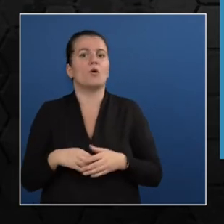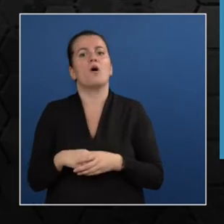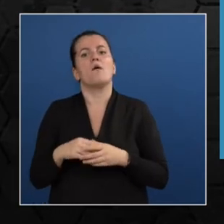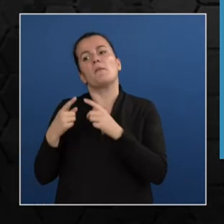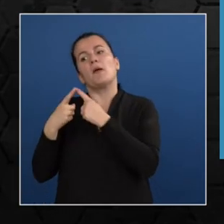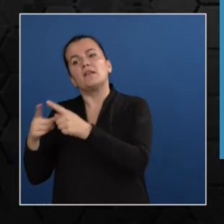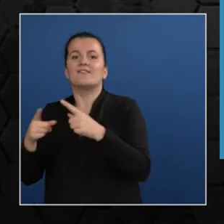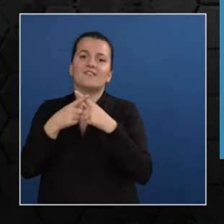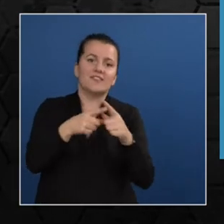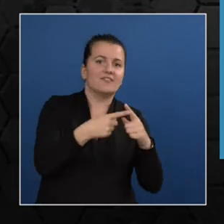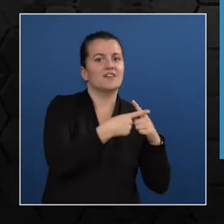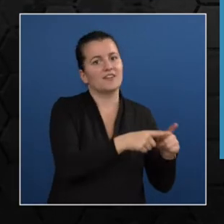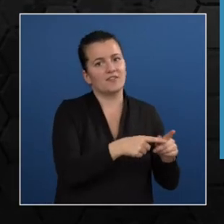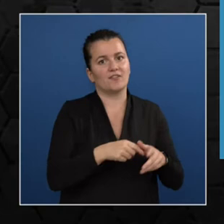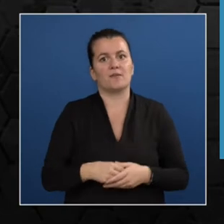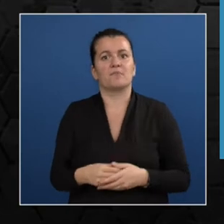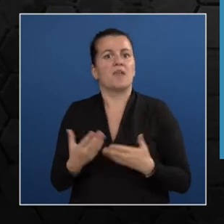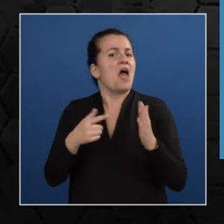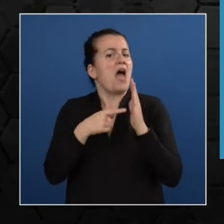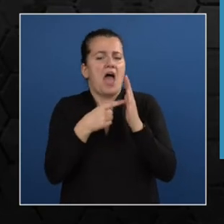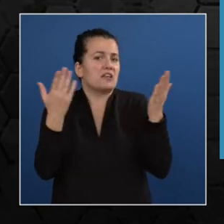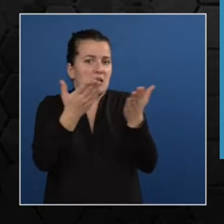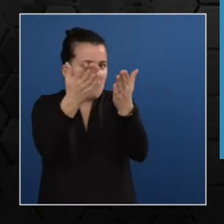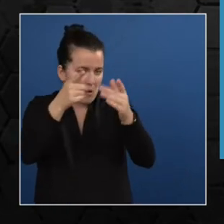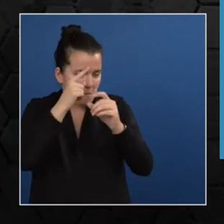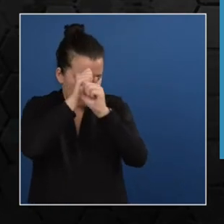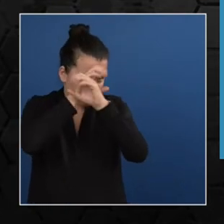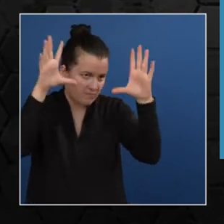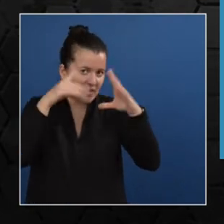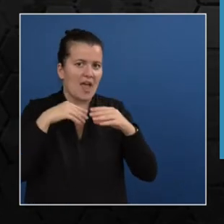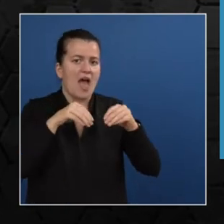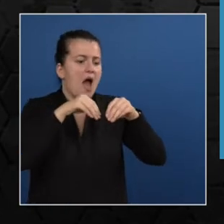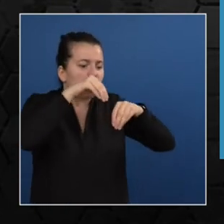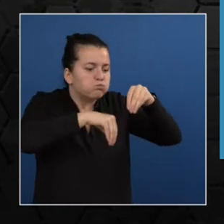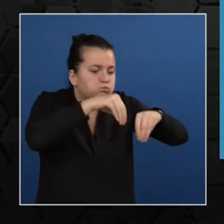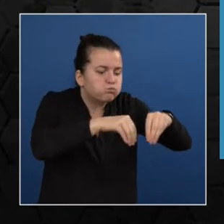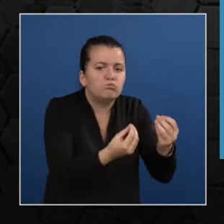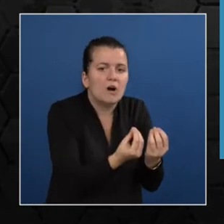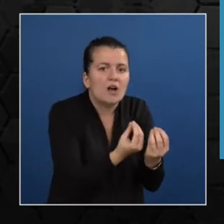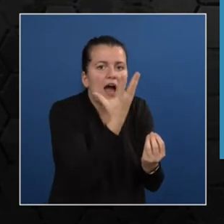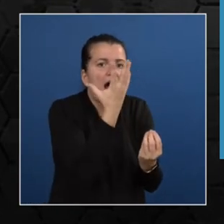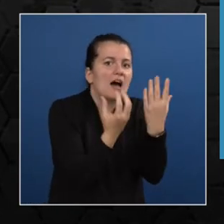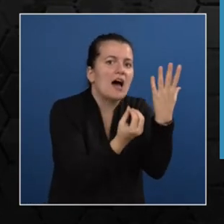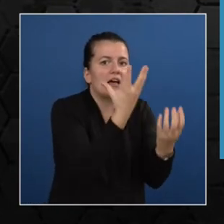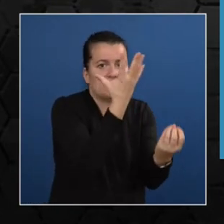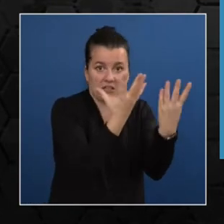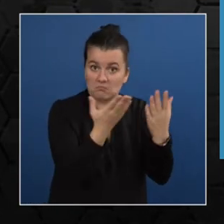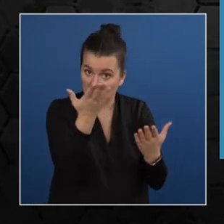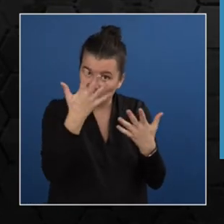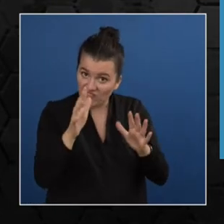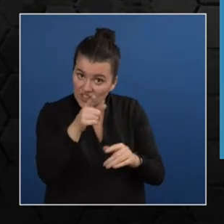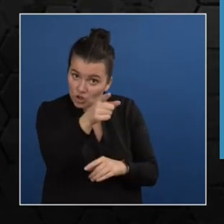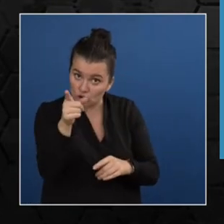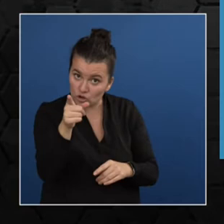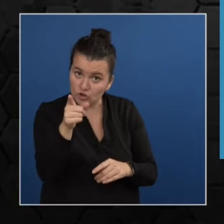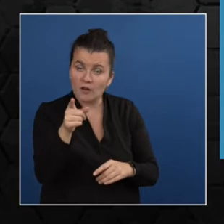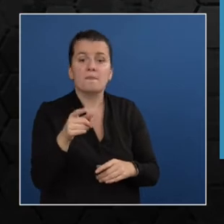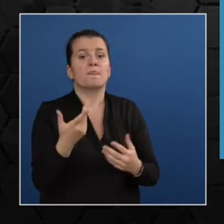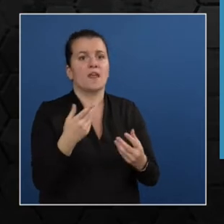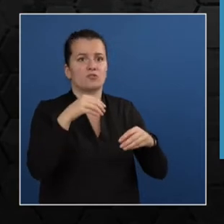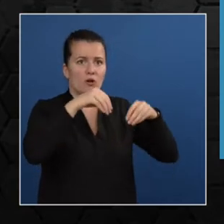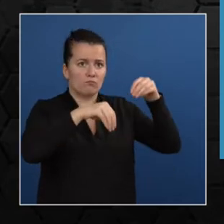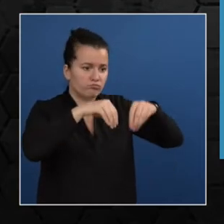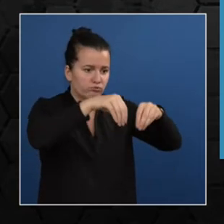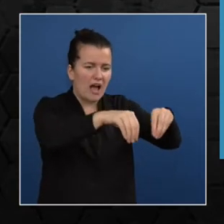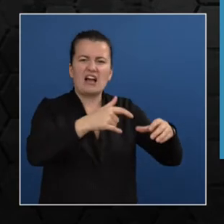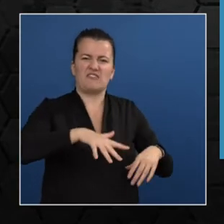example of gardening. So if you have ever had an experience with gardening, you would know that if the field that you have is barren, it's